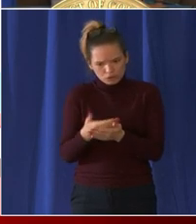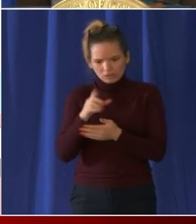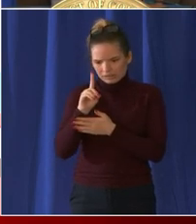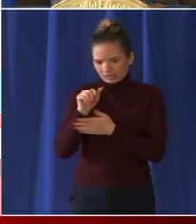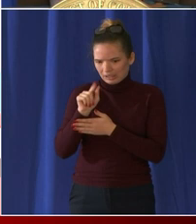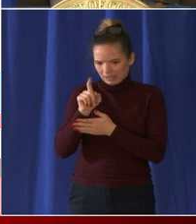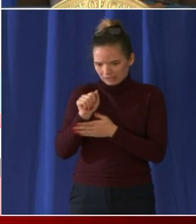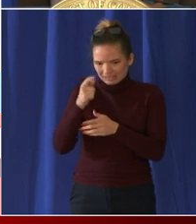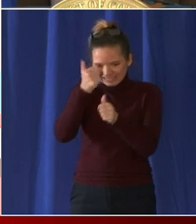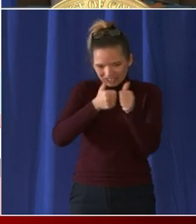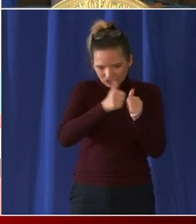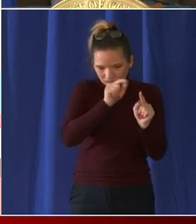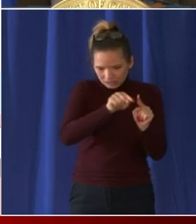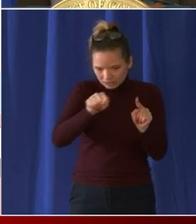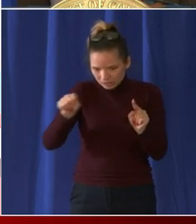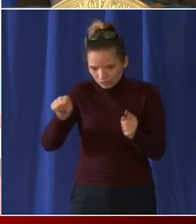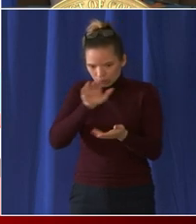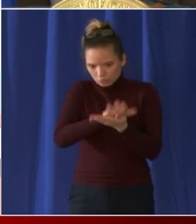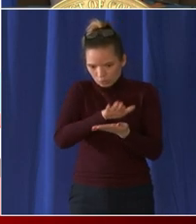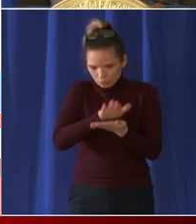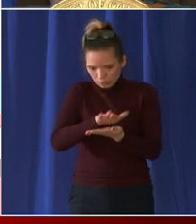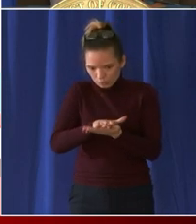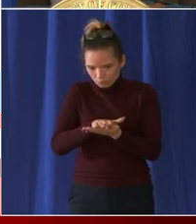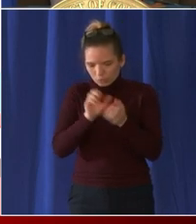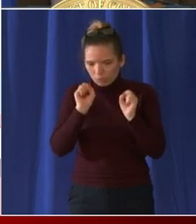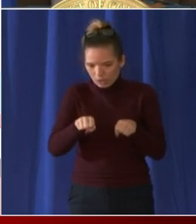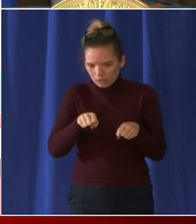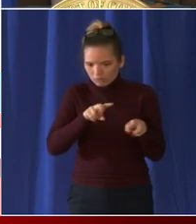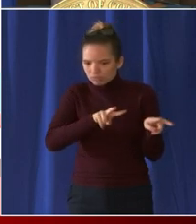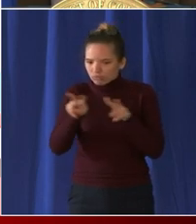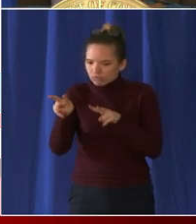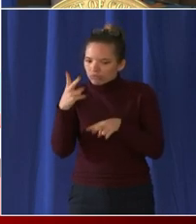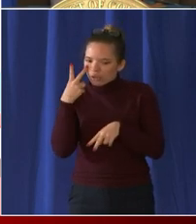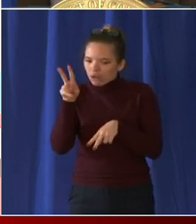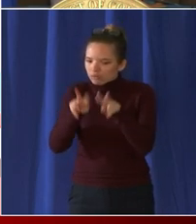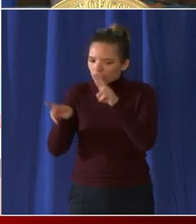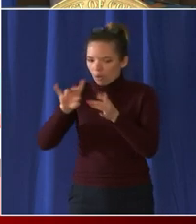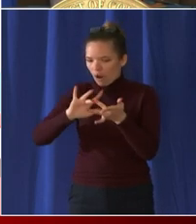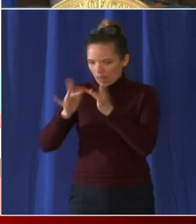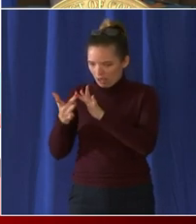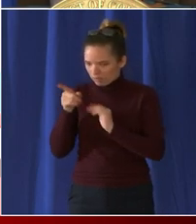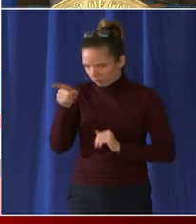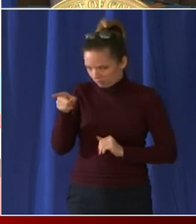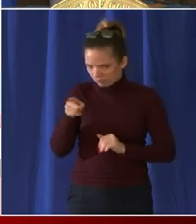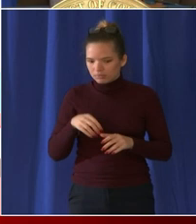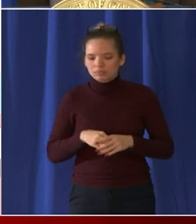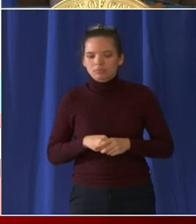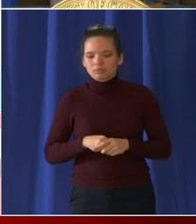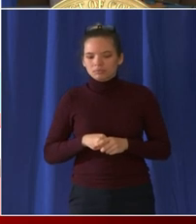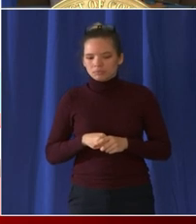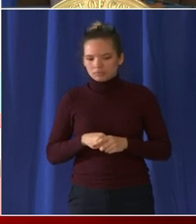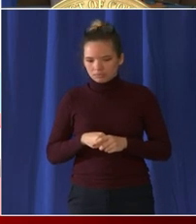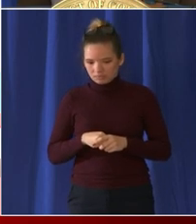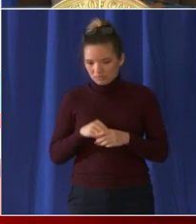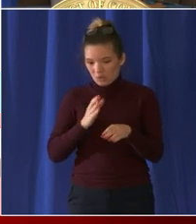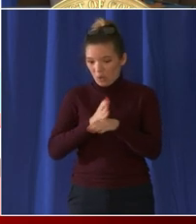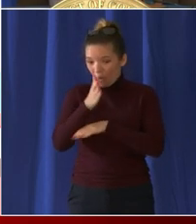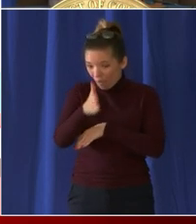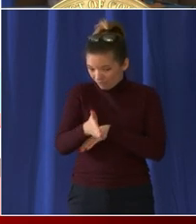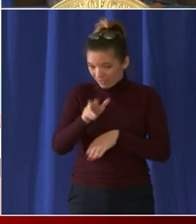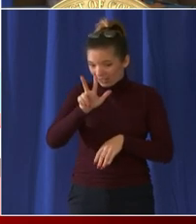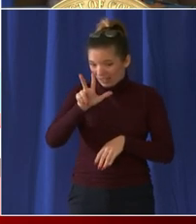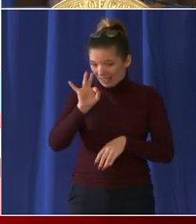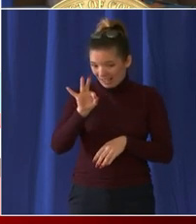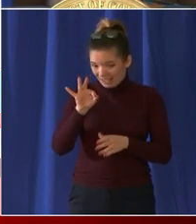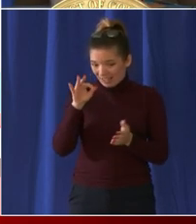to continue to look at that 39 000 students just over 39 000 students as of this morning